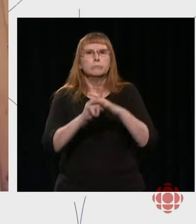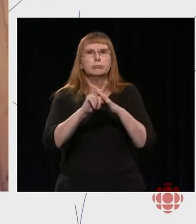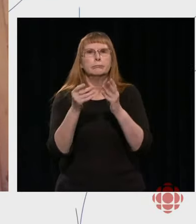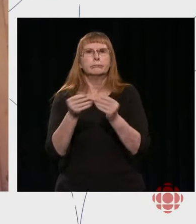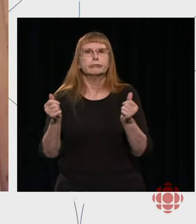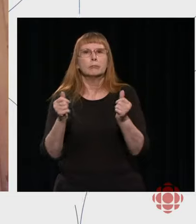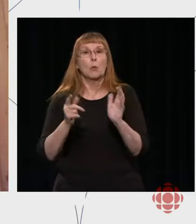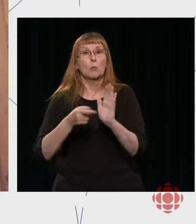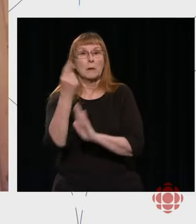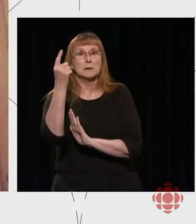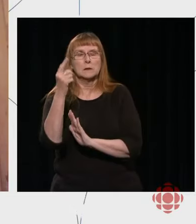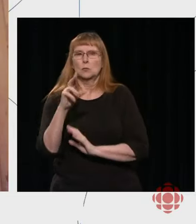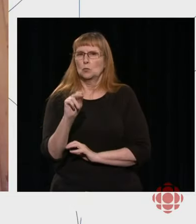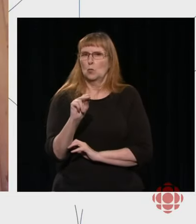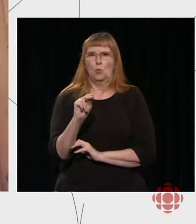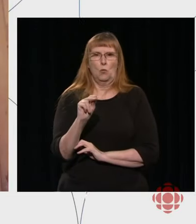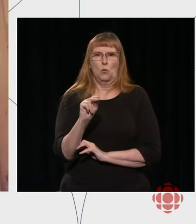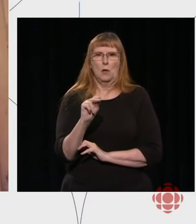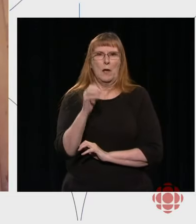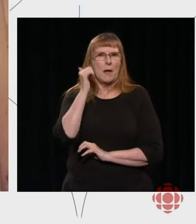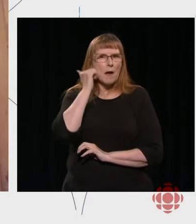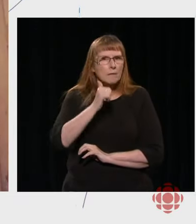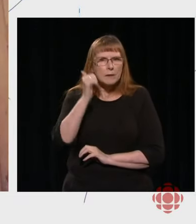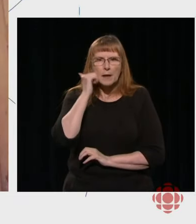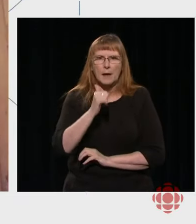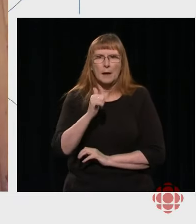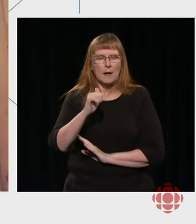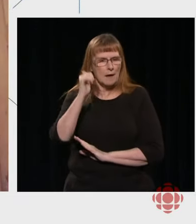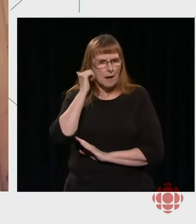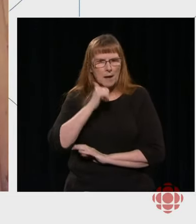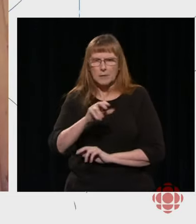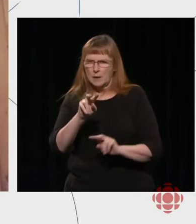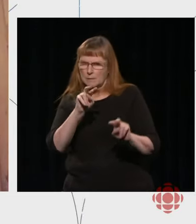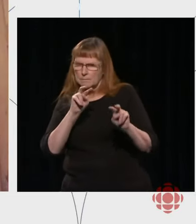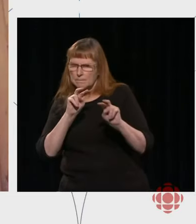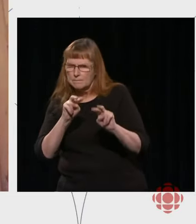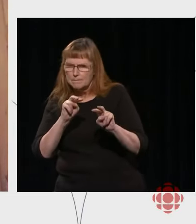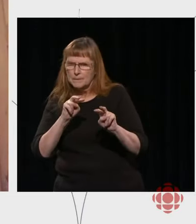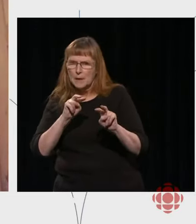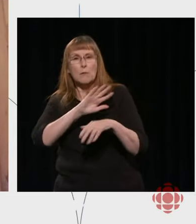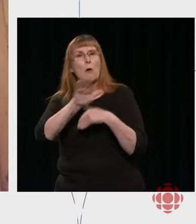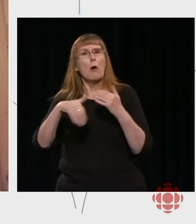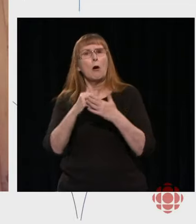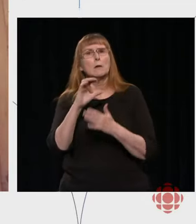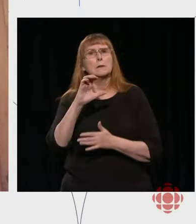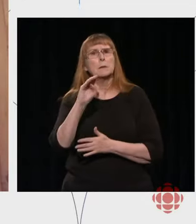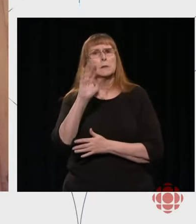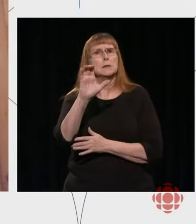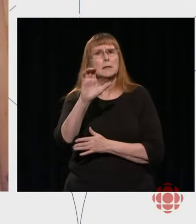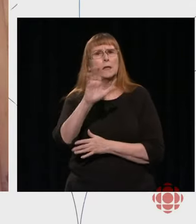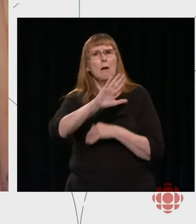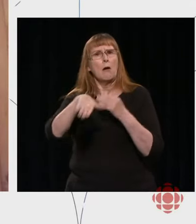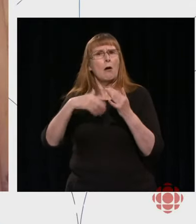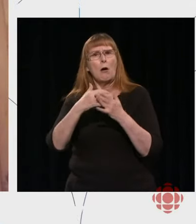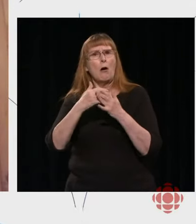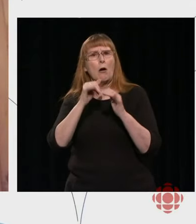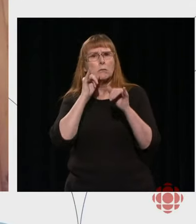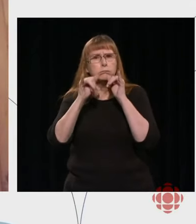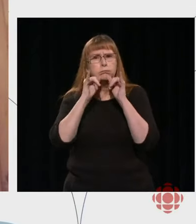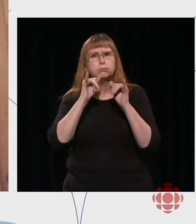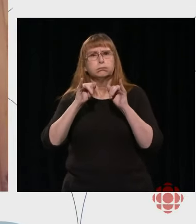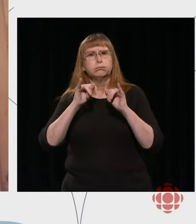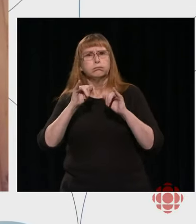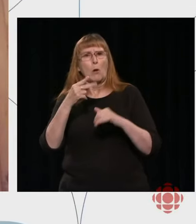and every day right across our whole system, we are working at ensuring that we keep the bar very high on our integrity.